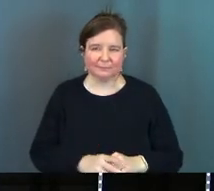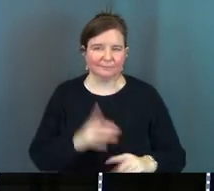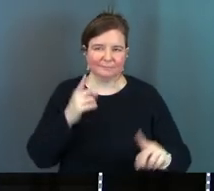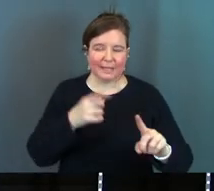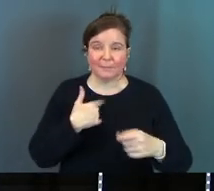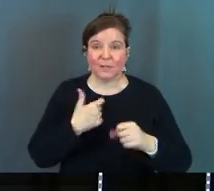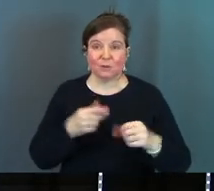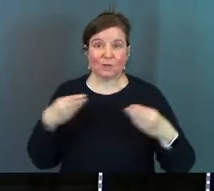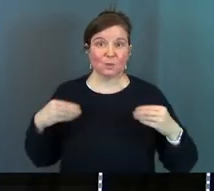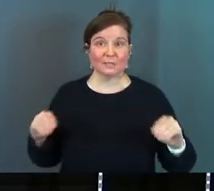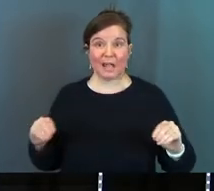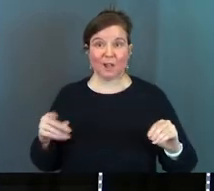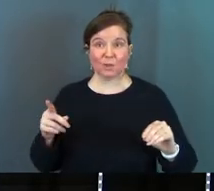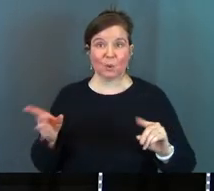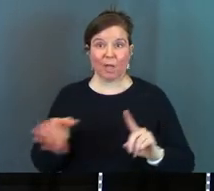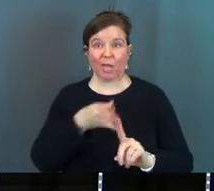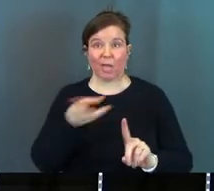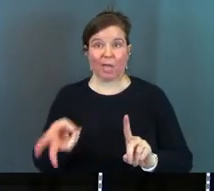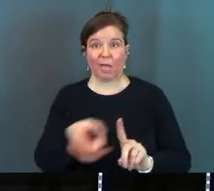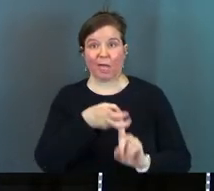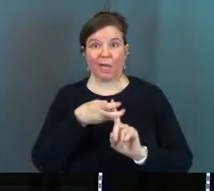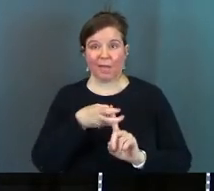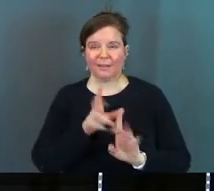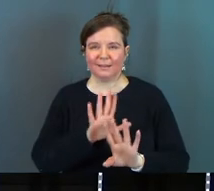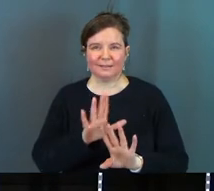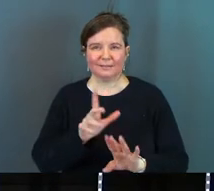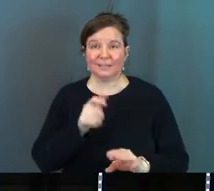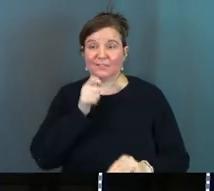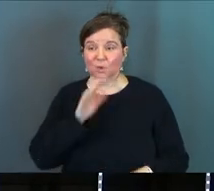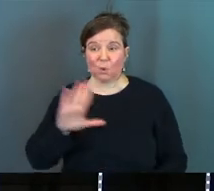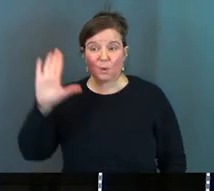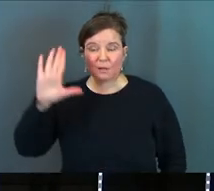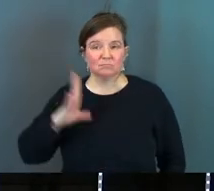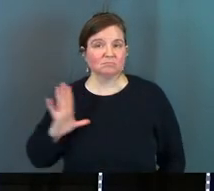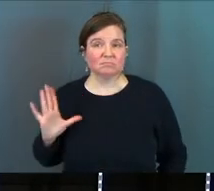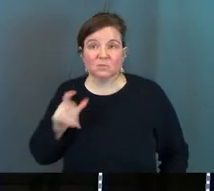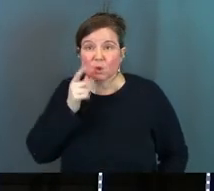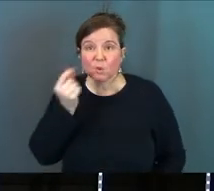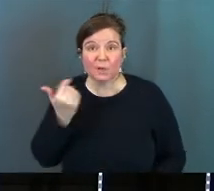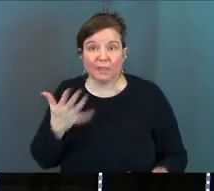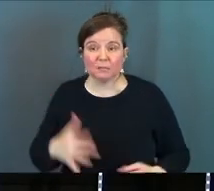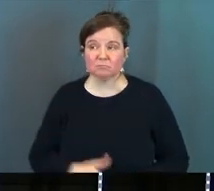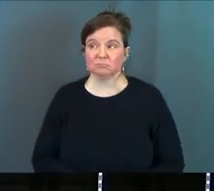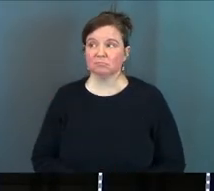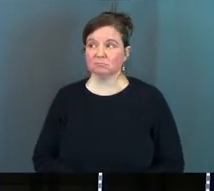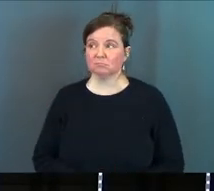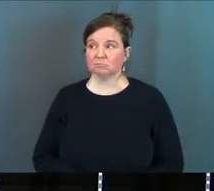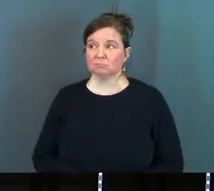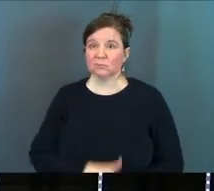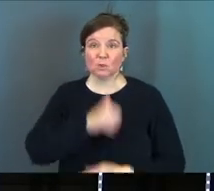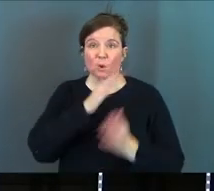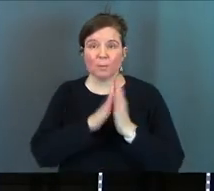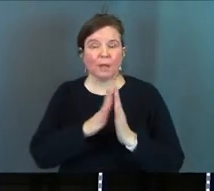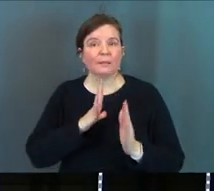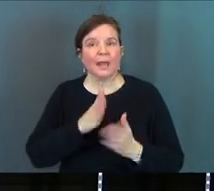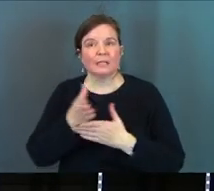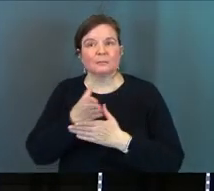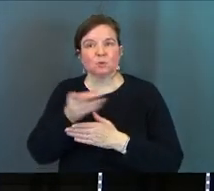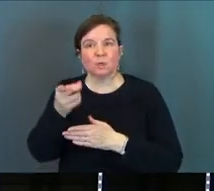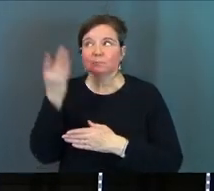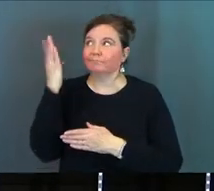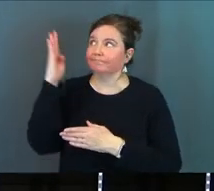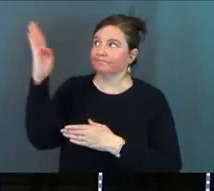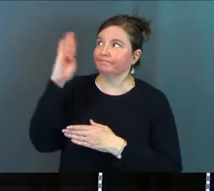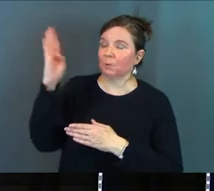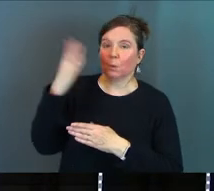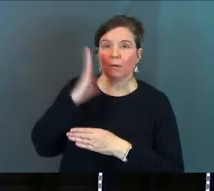I'm not trying to sell you on anything you don't raise your hand today you don't do anything you don't pray today that's between you and the